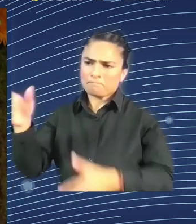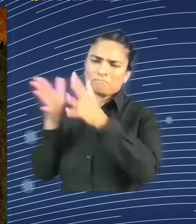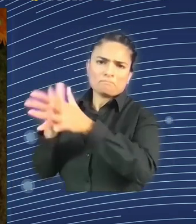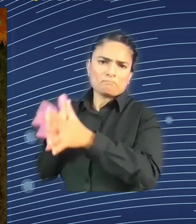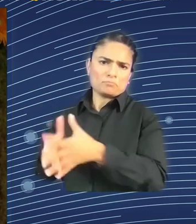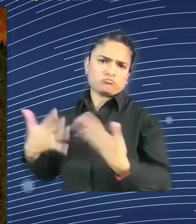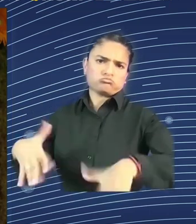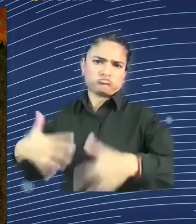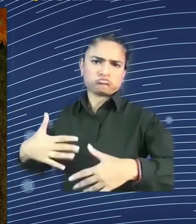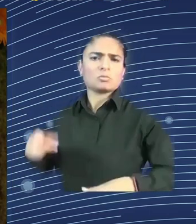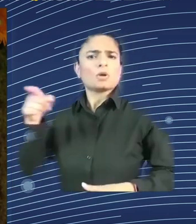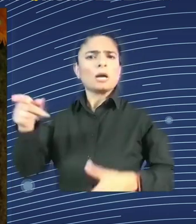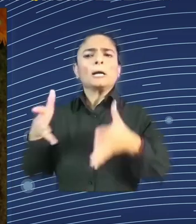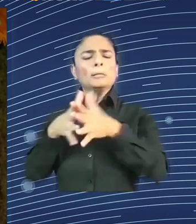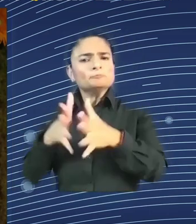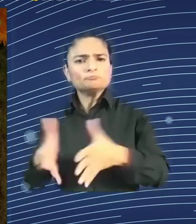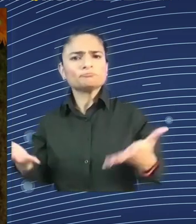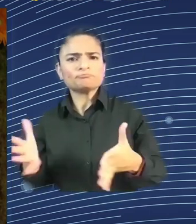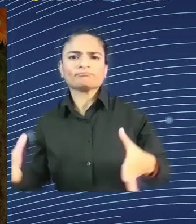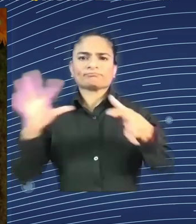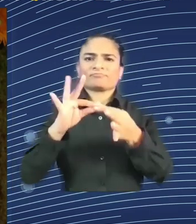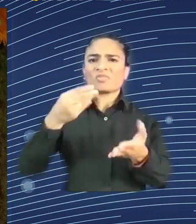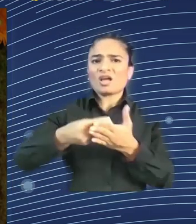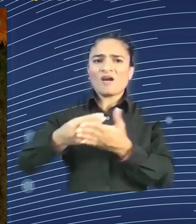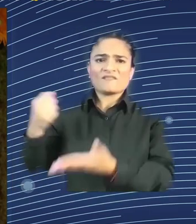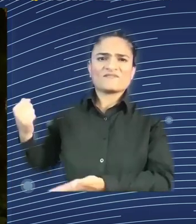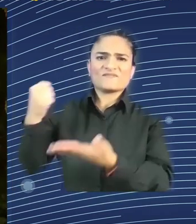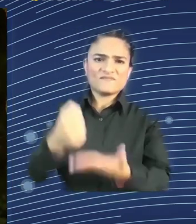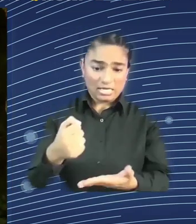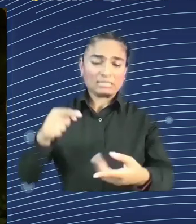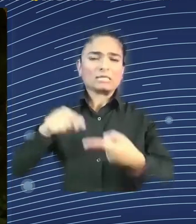whose goal is build digital technologies for the common good. Please welcome him.